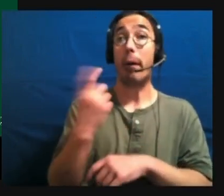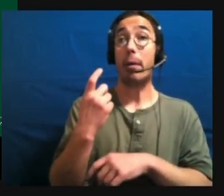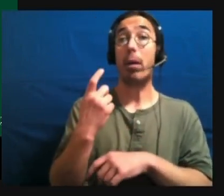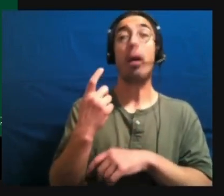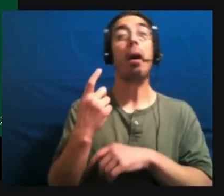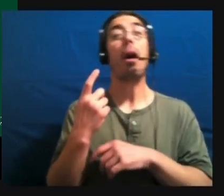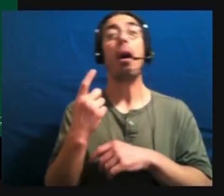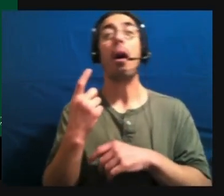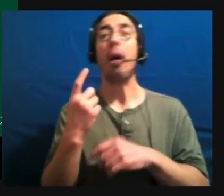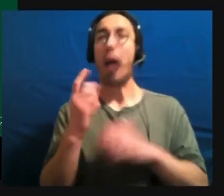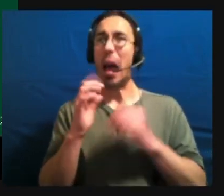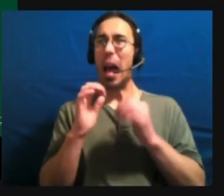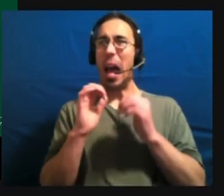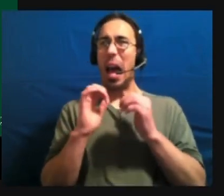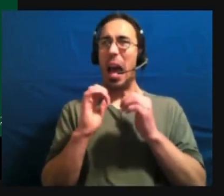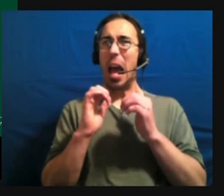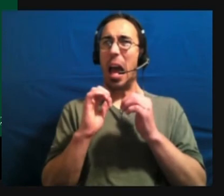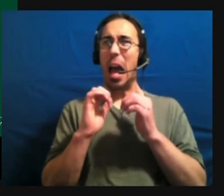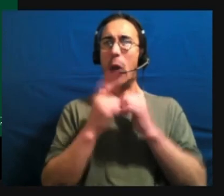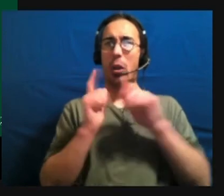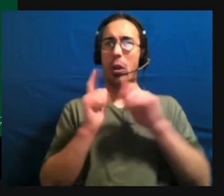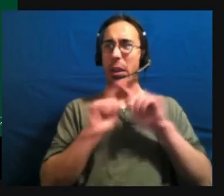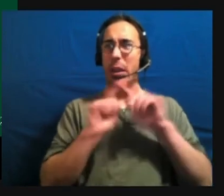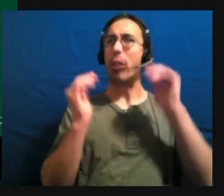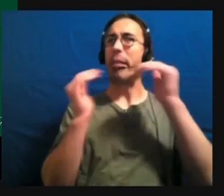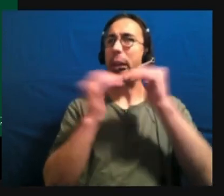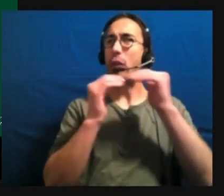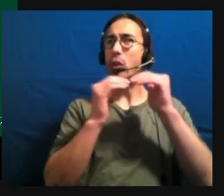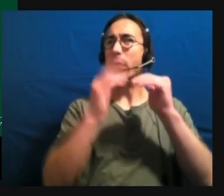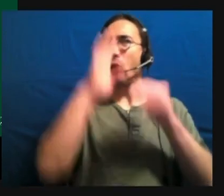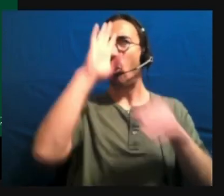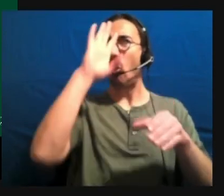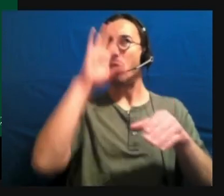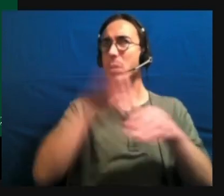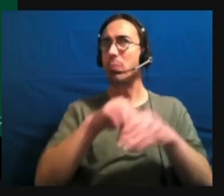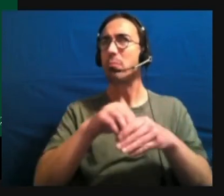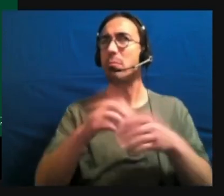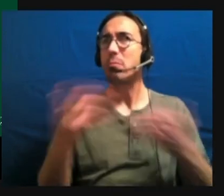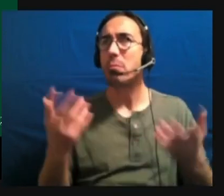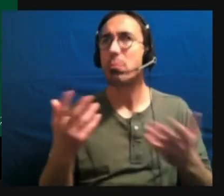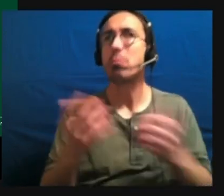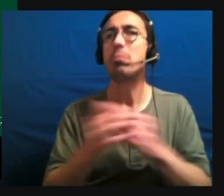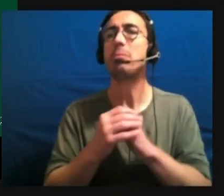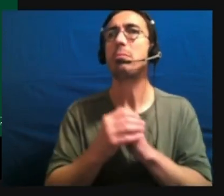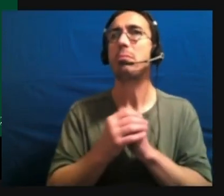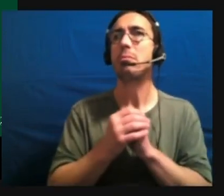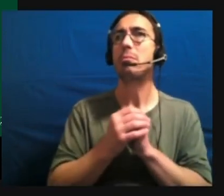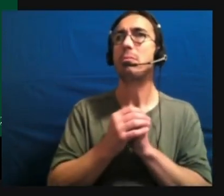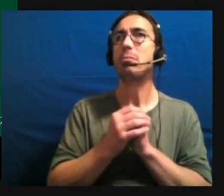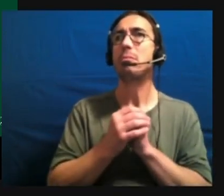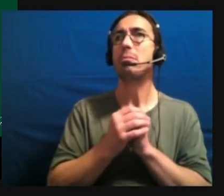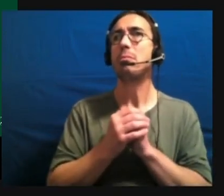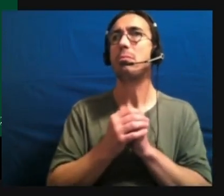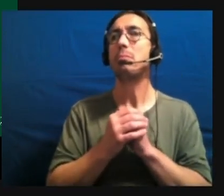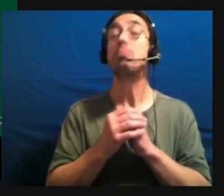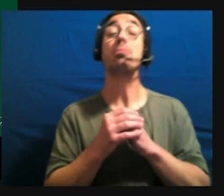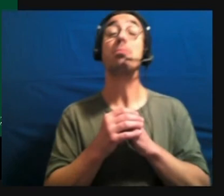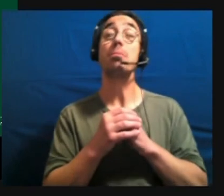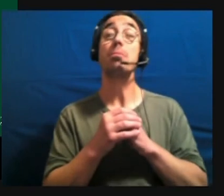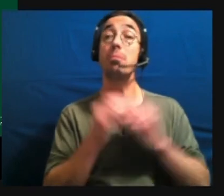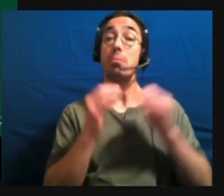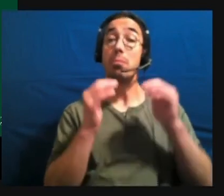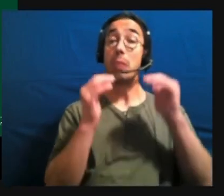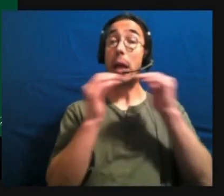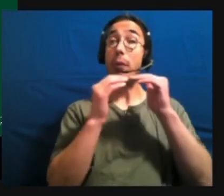different levels of autism? Um, the levels of autism are